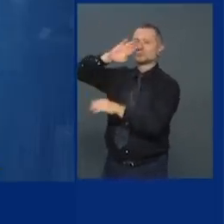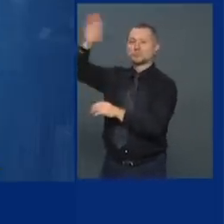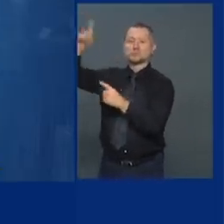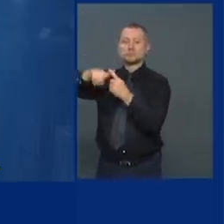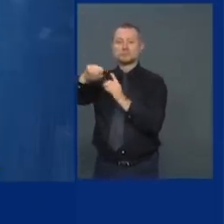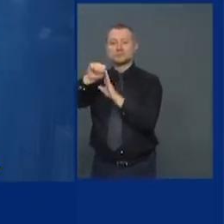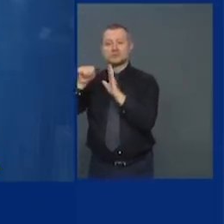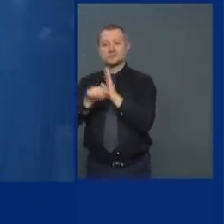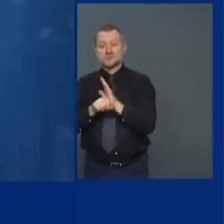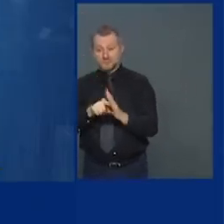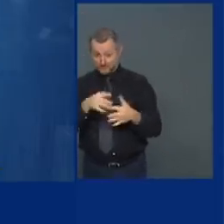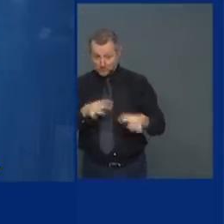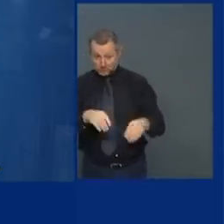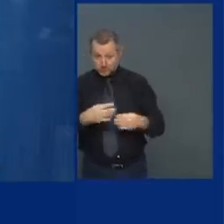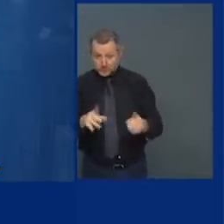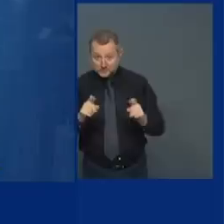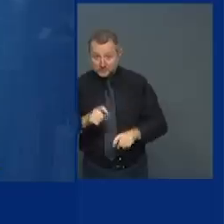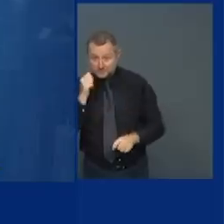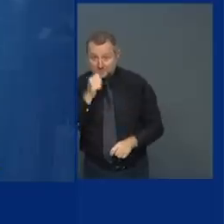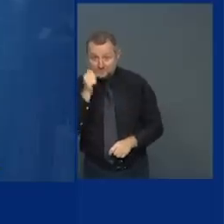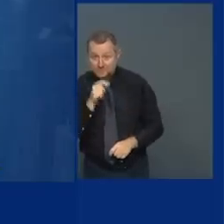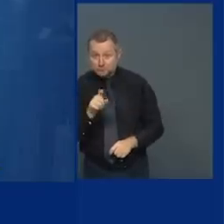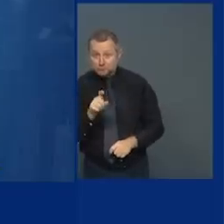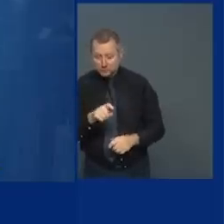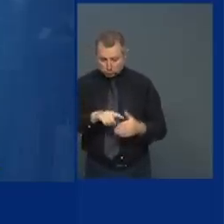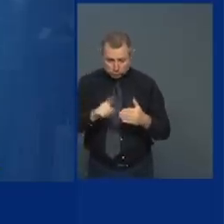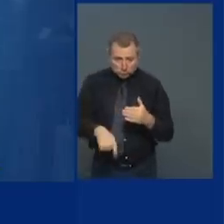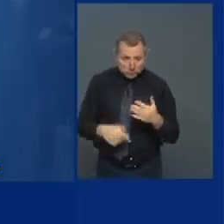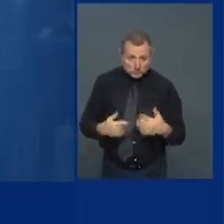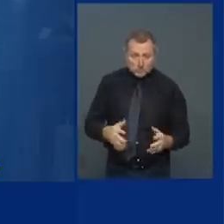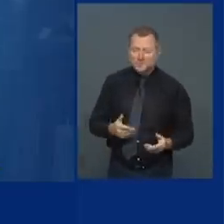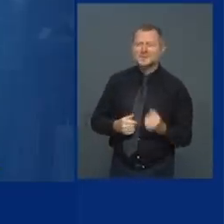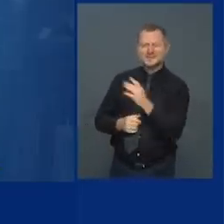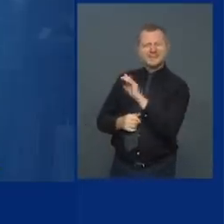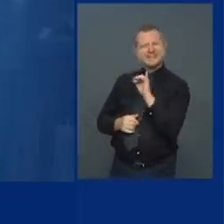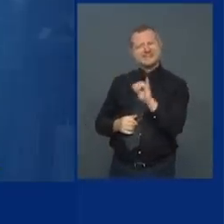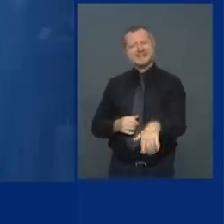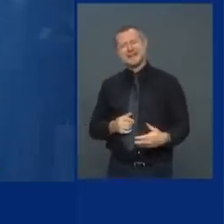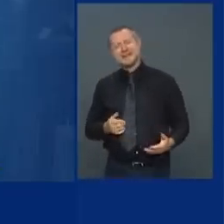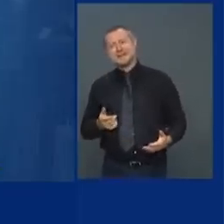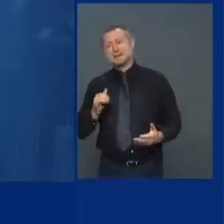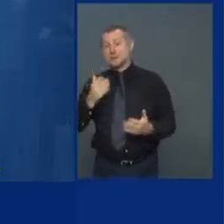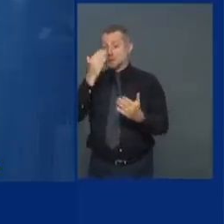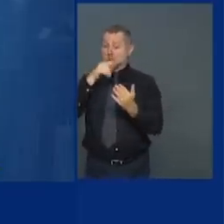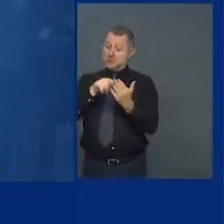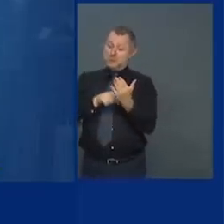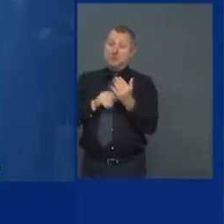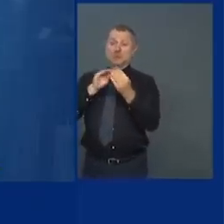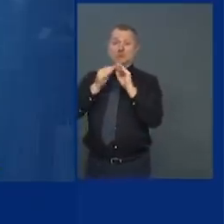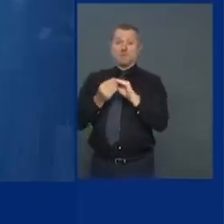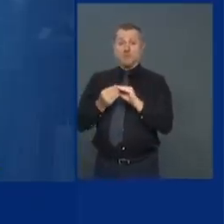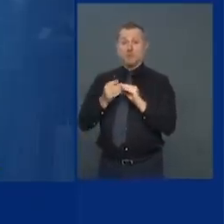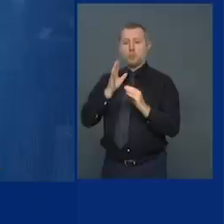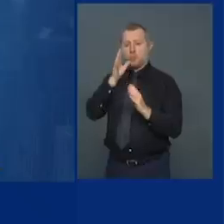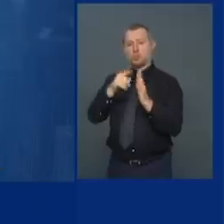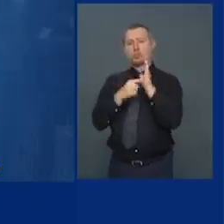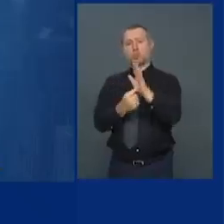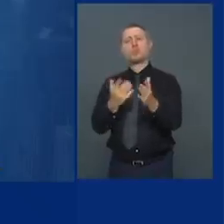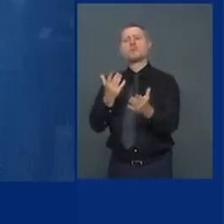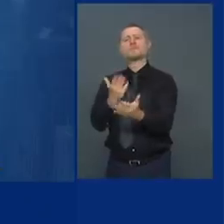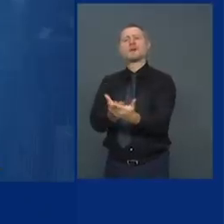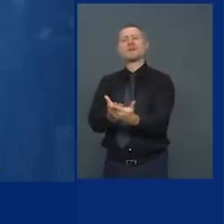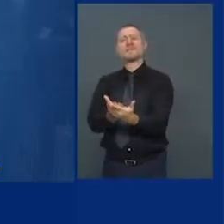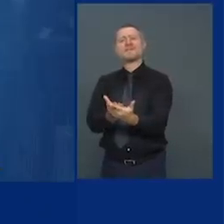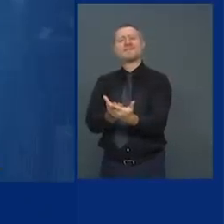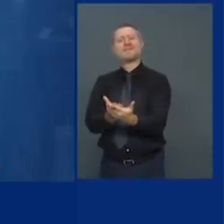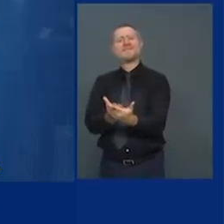testing the numbers will tell you the facts and once you have the facts you